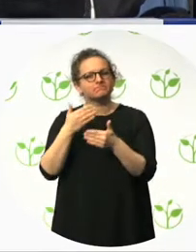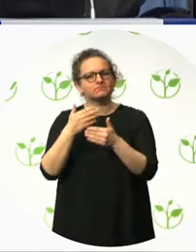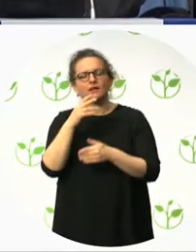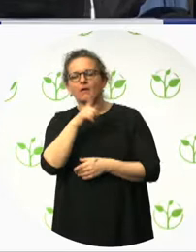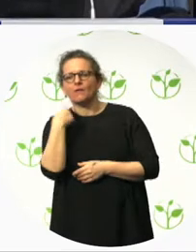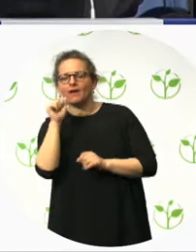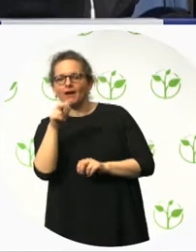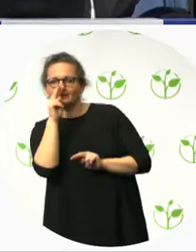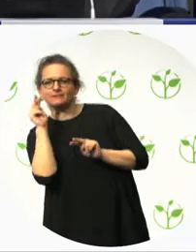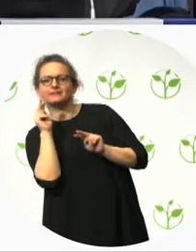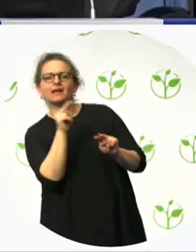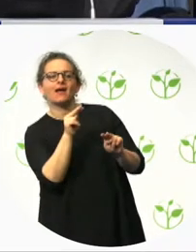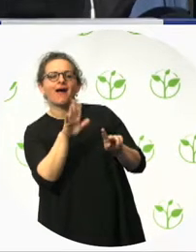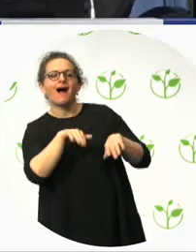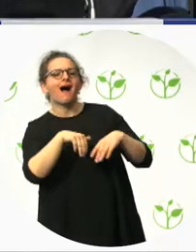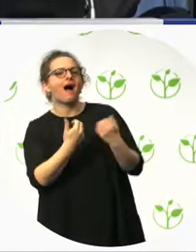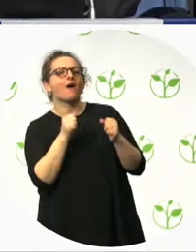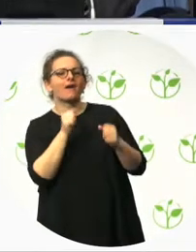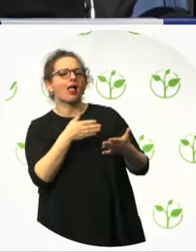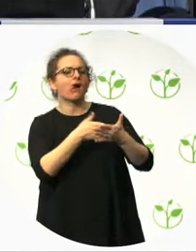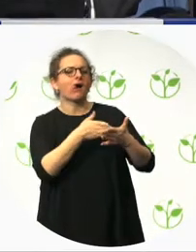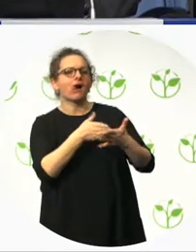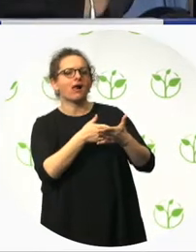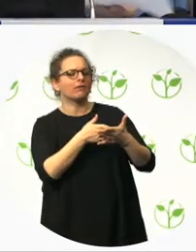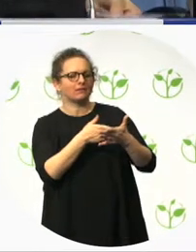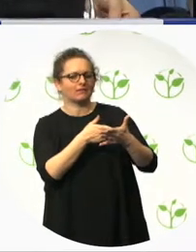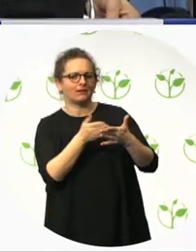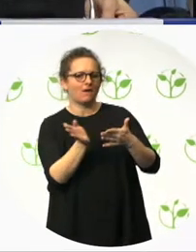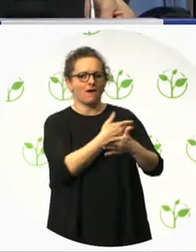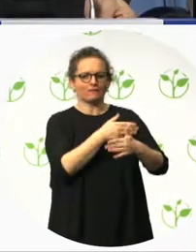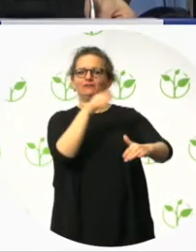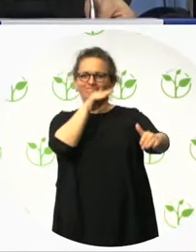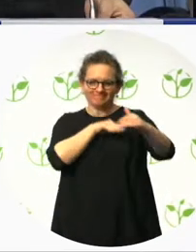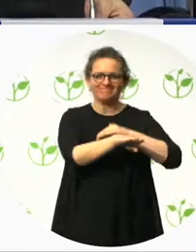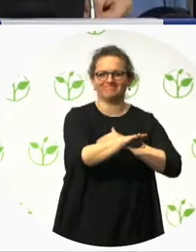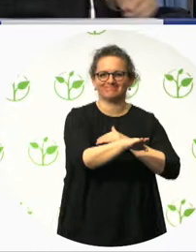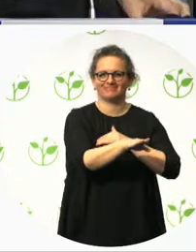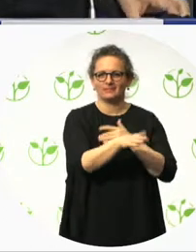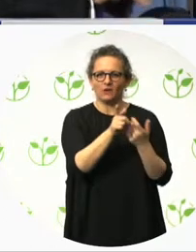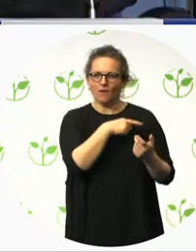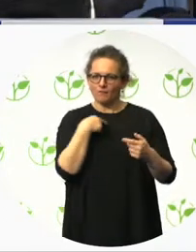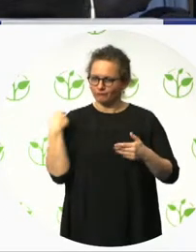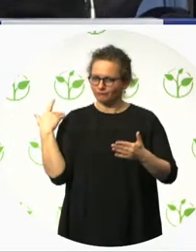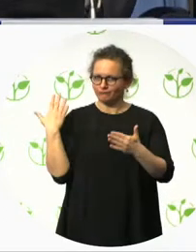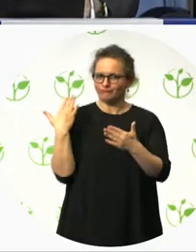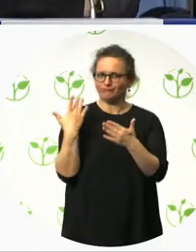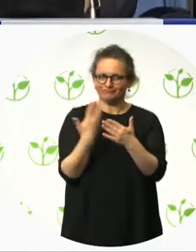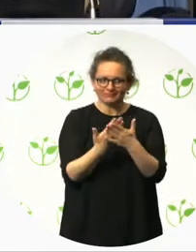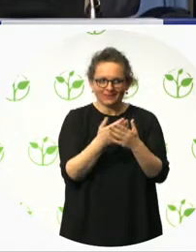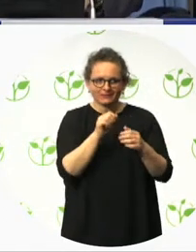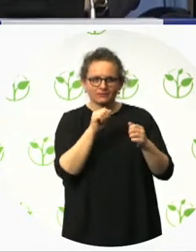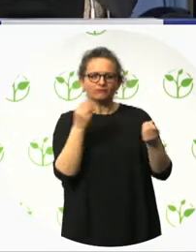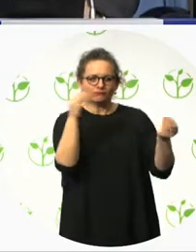for persons with any disability. And in fact, our shop has received the certificate of universal accessibility according to standard